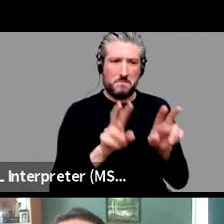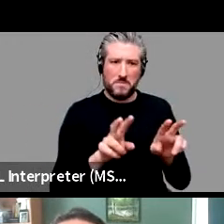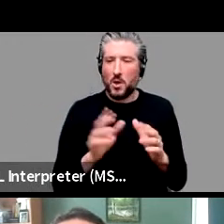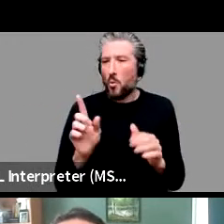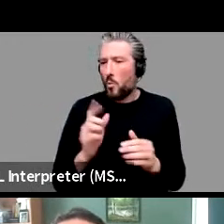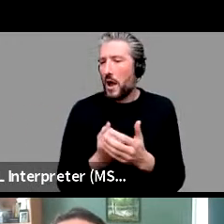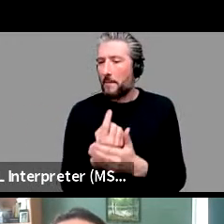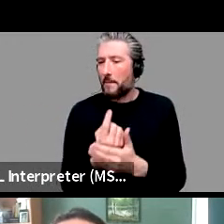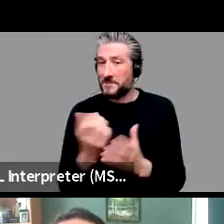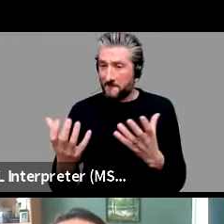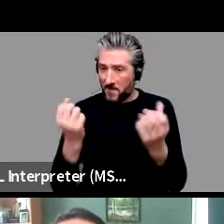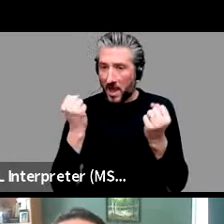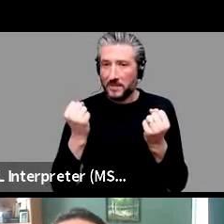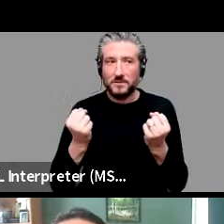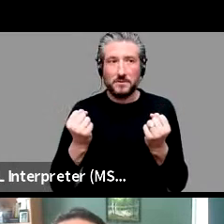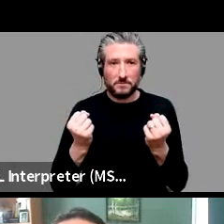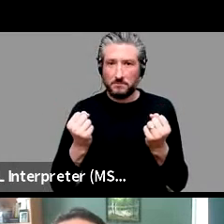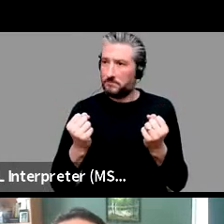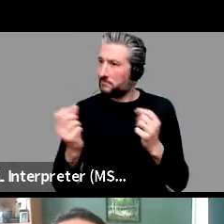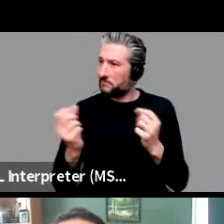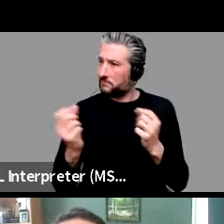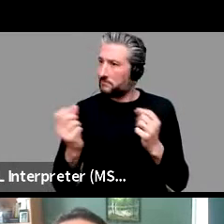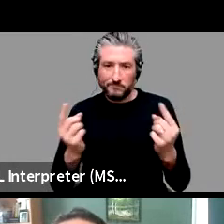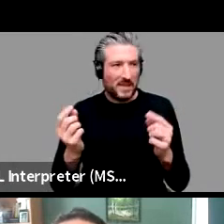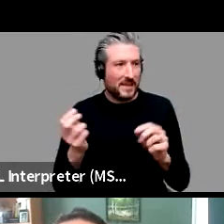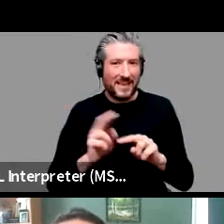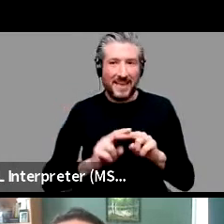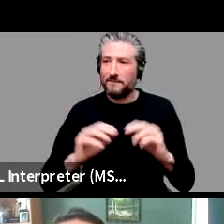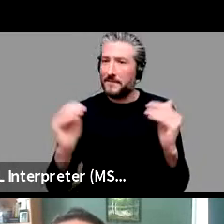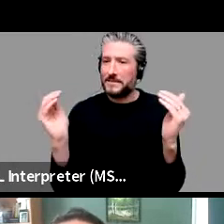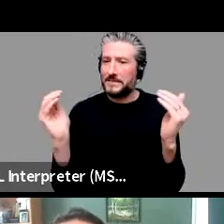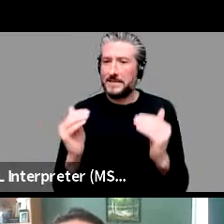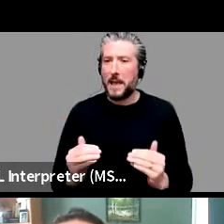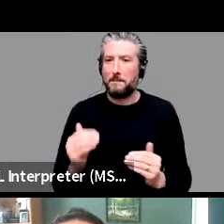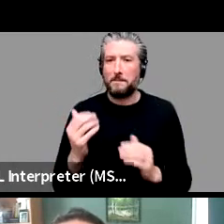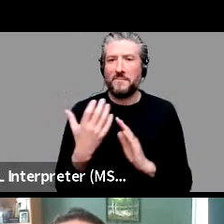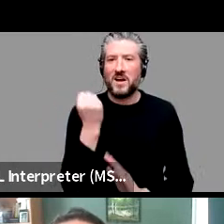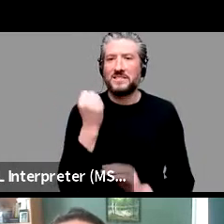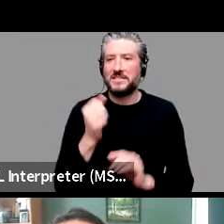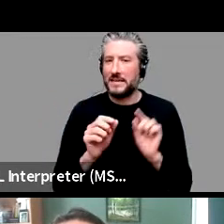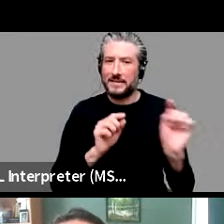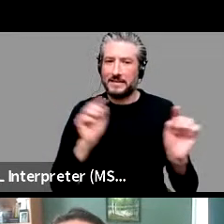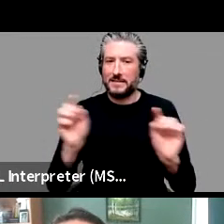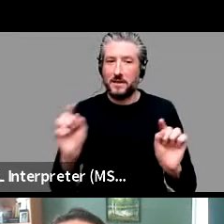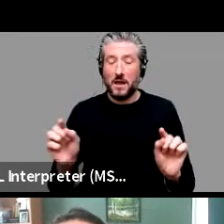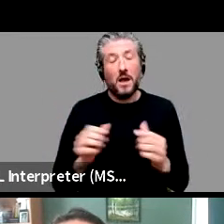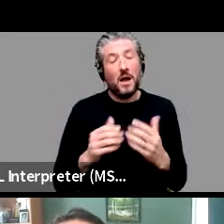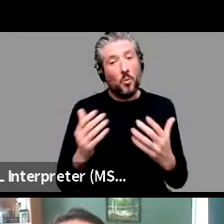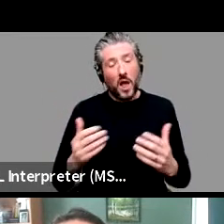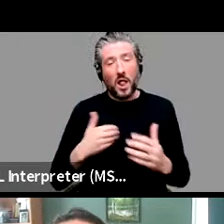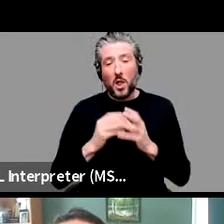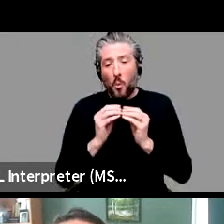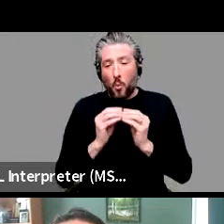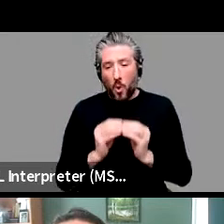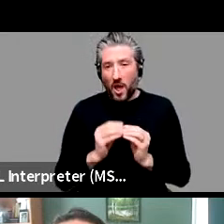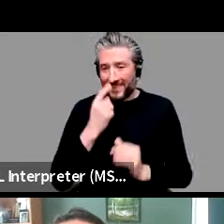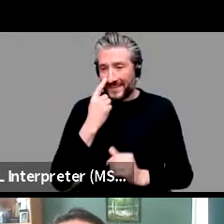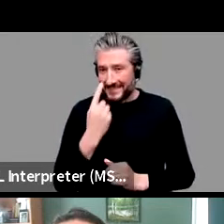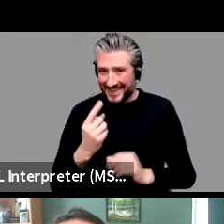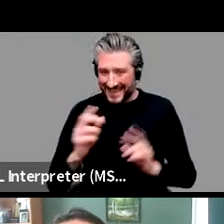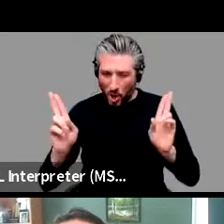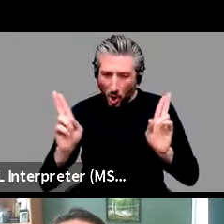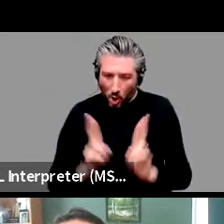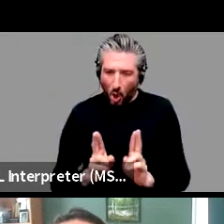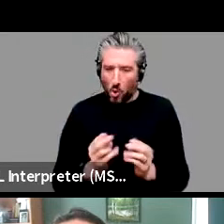most dominant patterns. Then I guess. Well, but the thing is that you want to look at low frequency cases because they're the ones that tend to